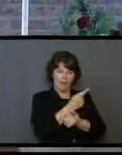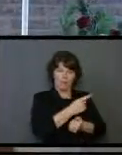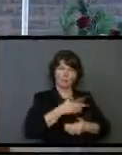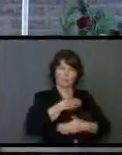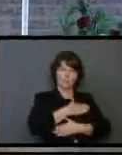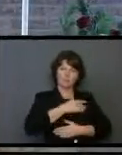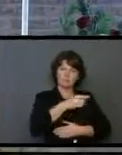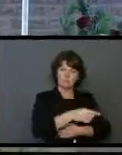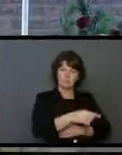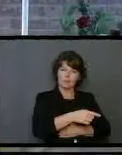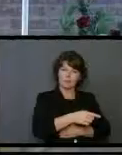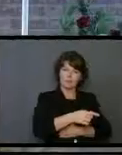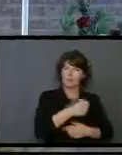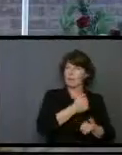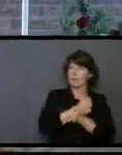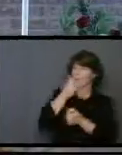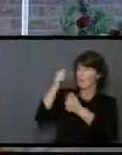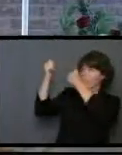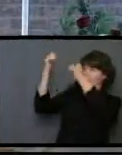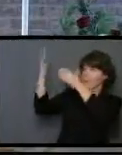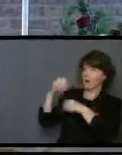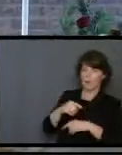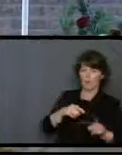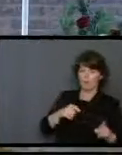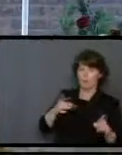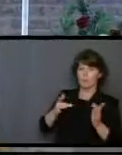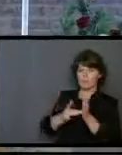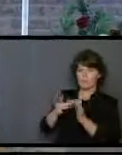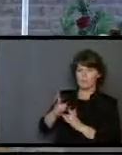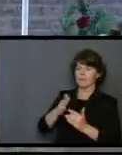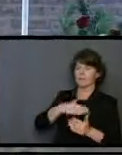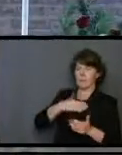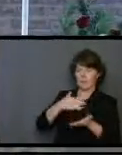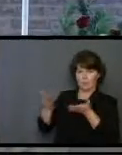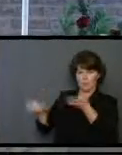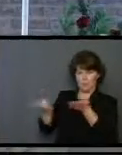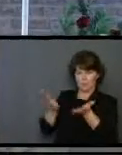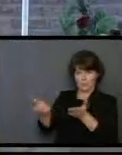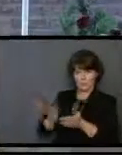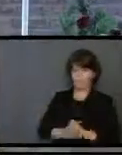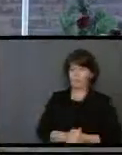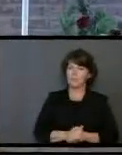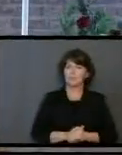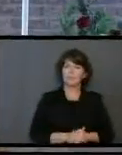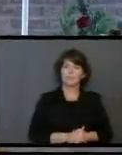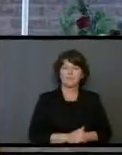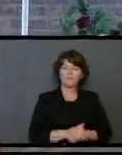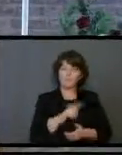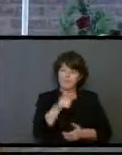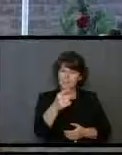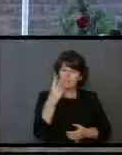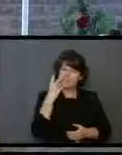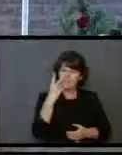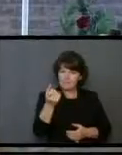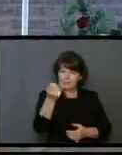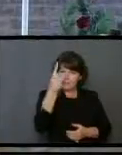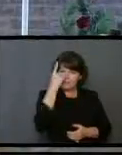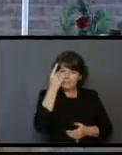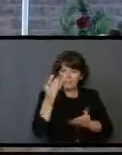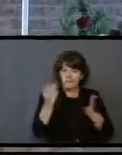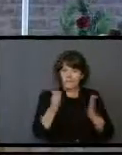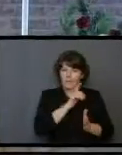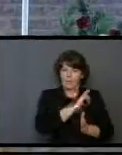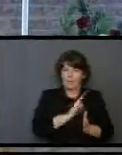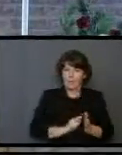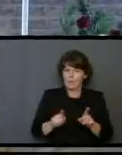In love for the Father, Jesus was glad to serve. Do you see service to the